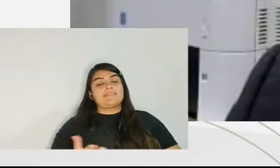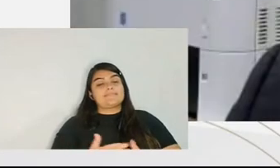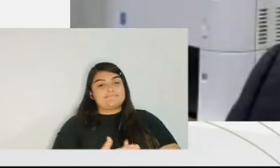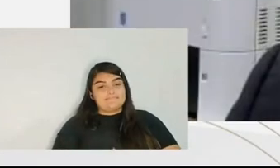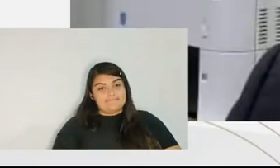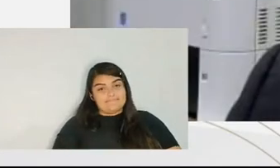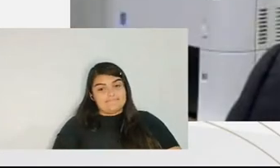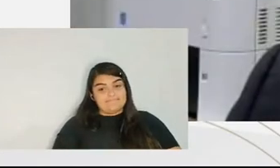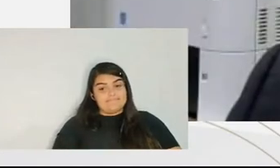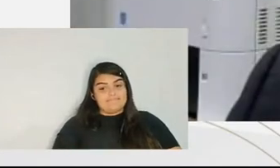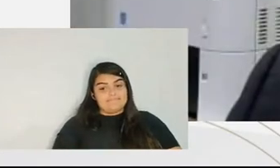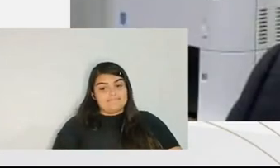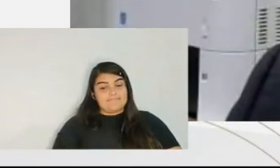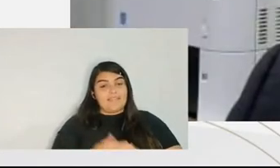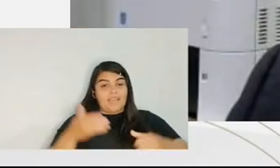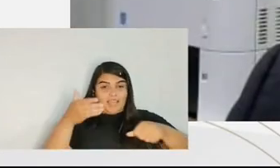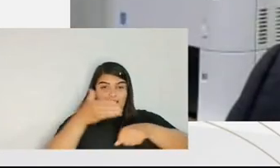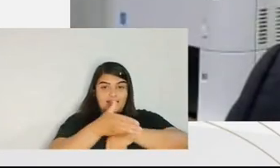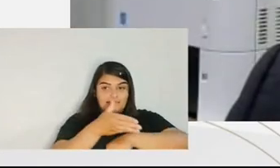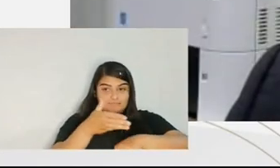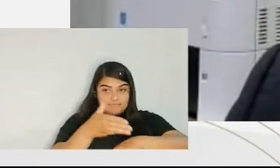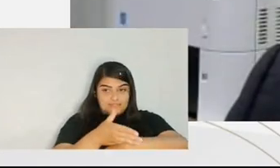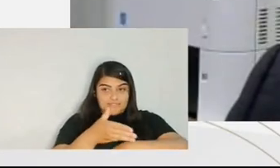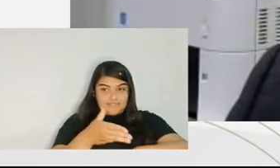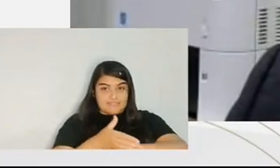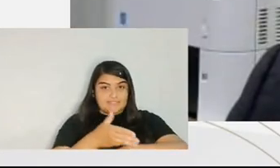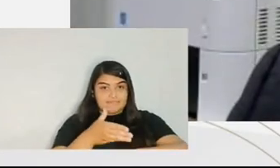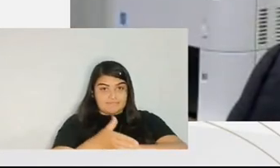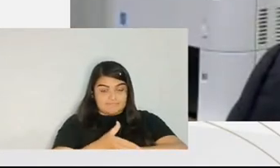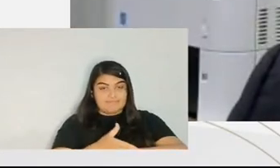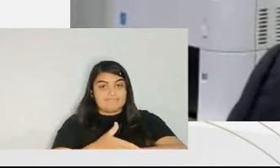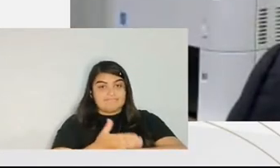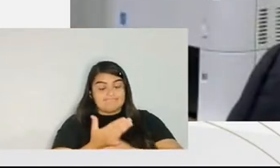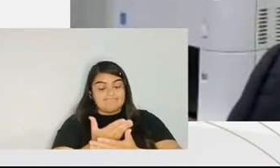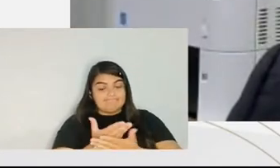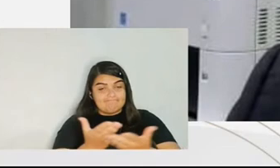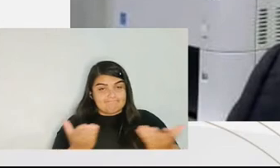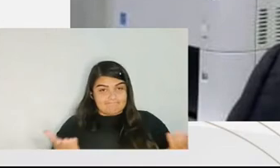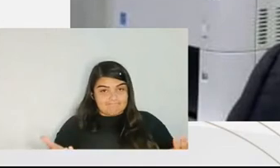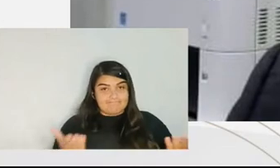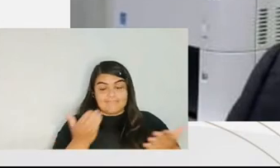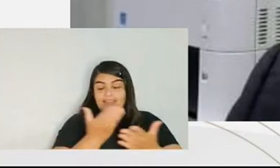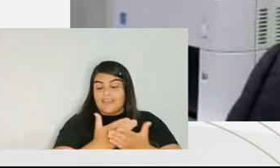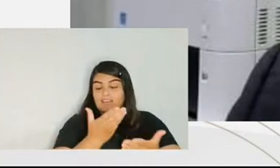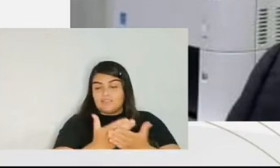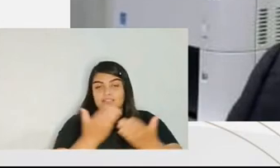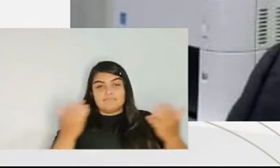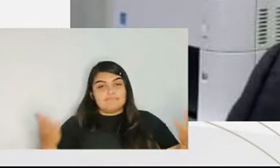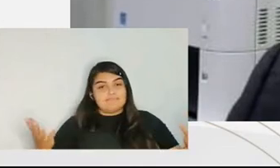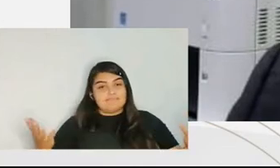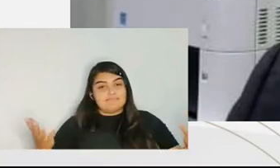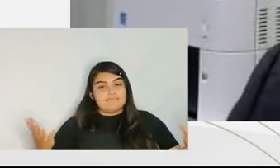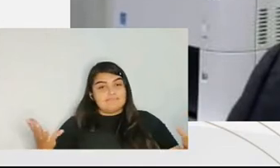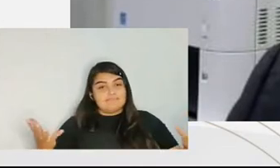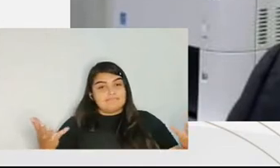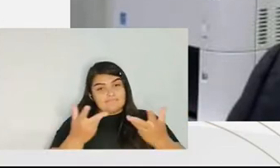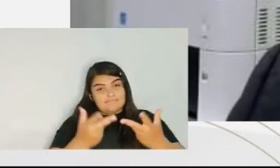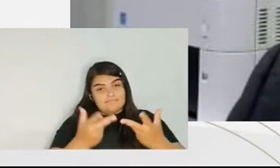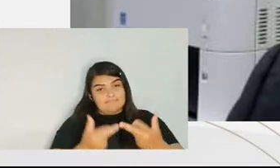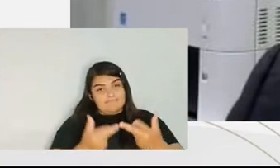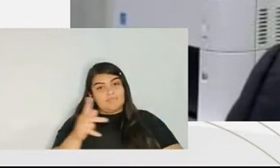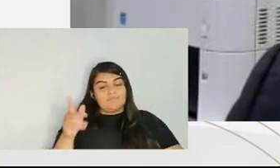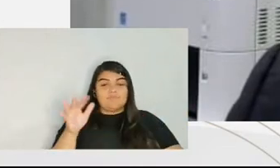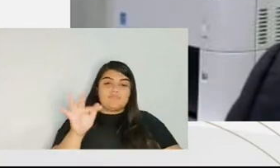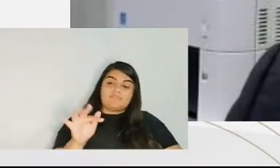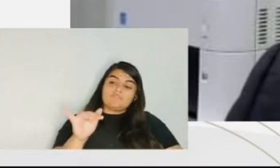We are very honored with the participation and this amazing class that